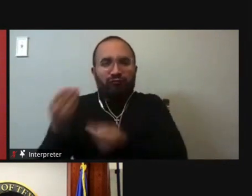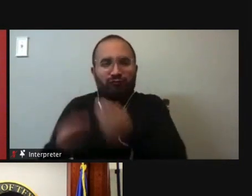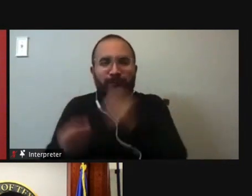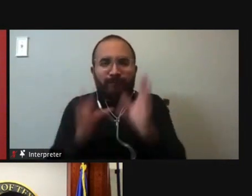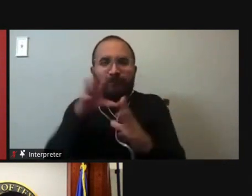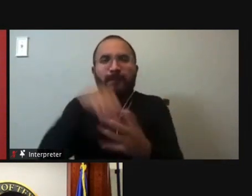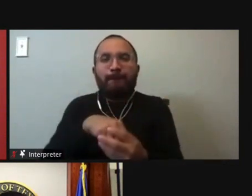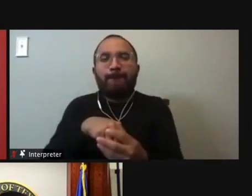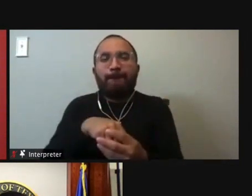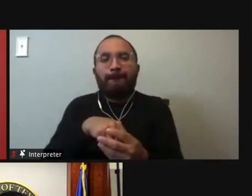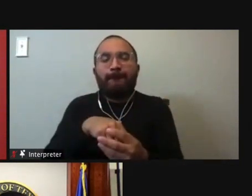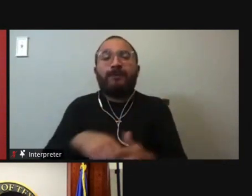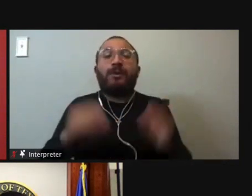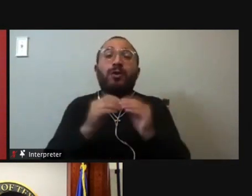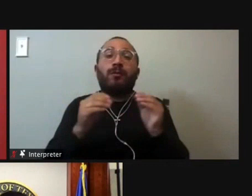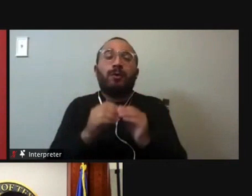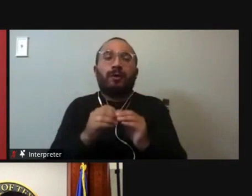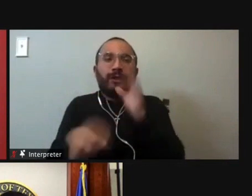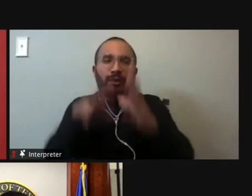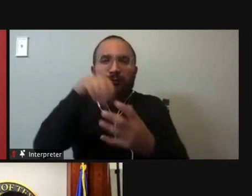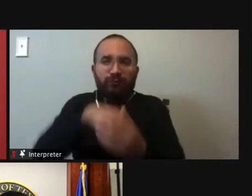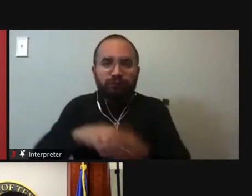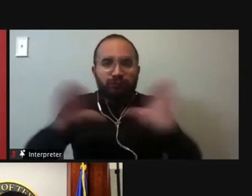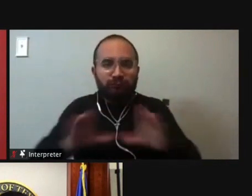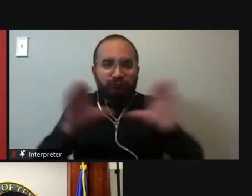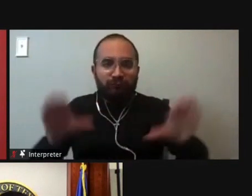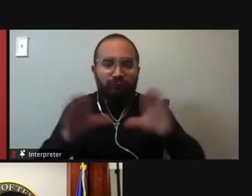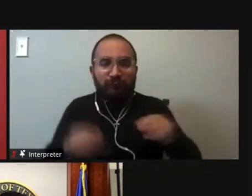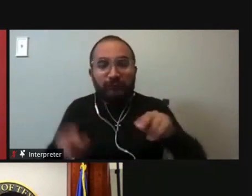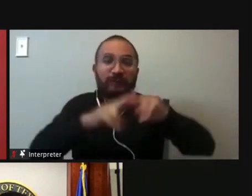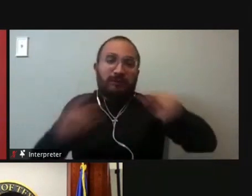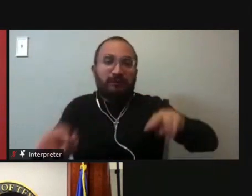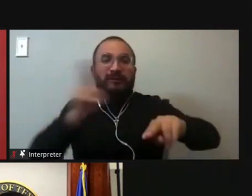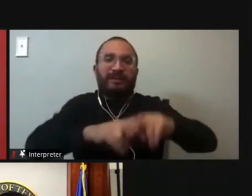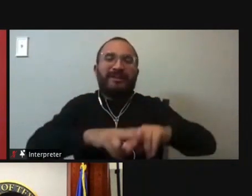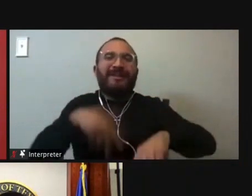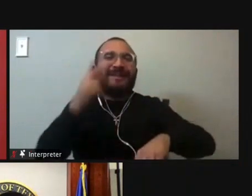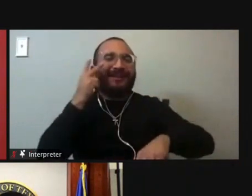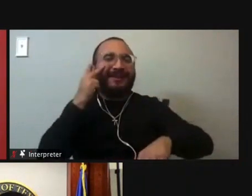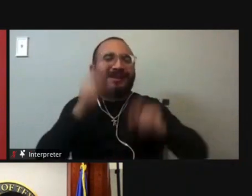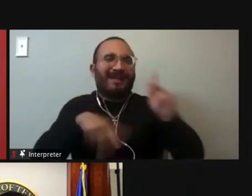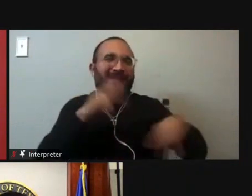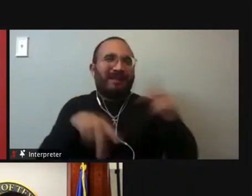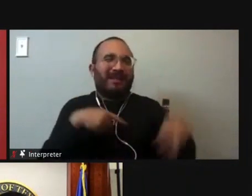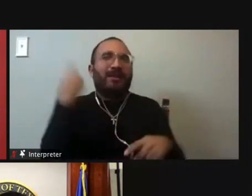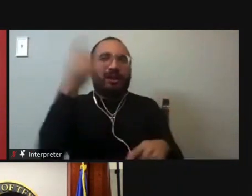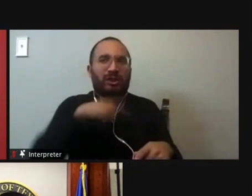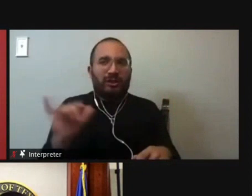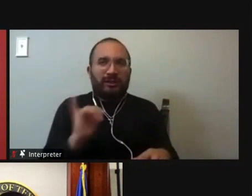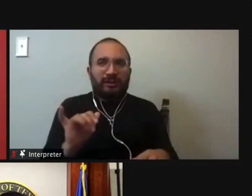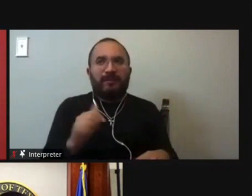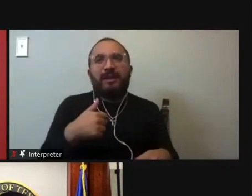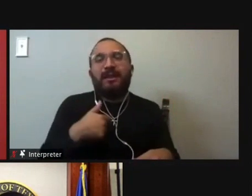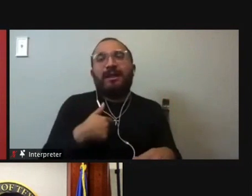involved. And the more you get involved, the more you'll see people that look like you, that come from your backyards.